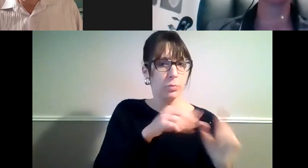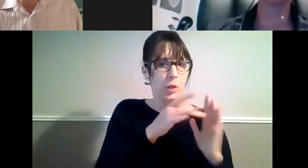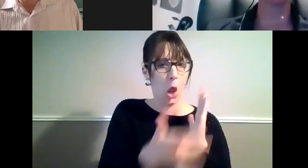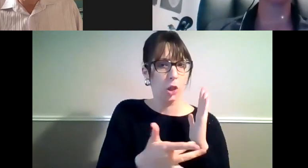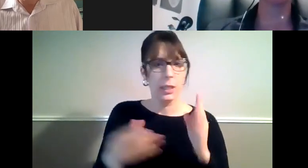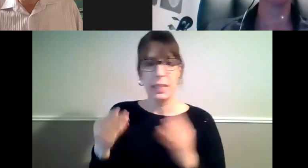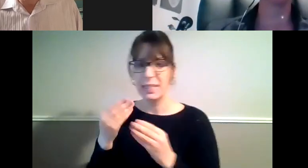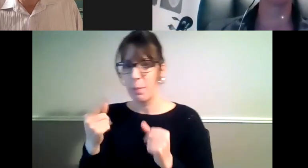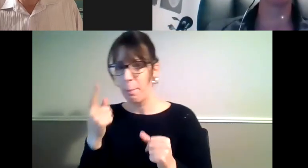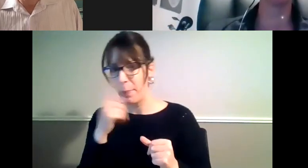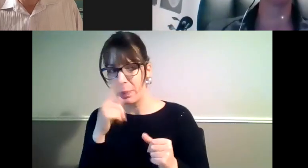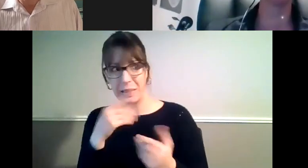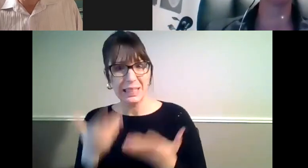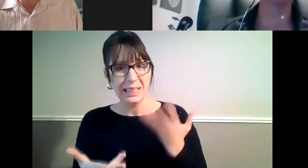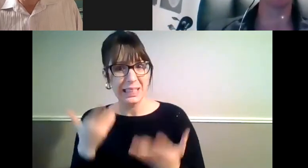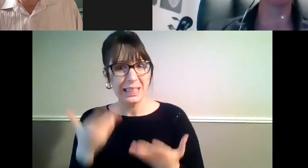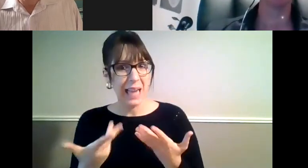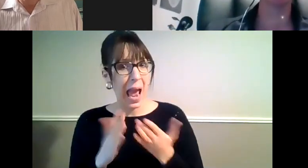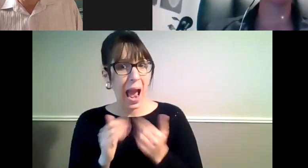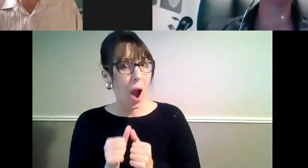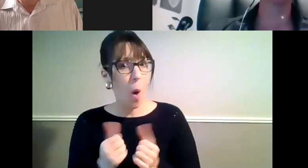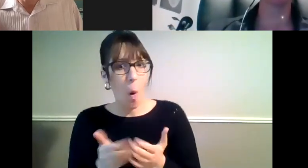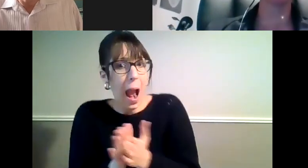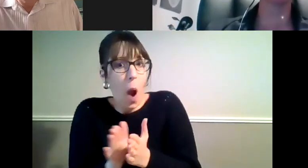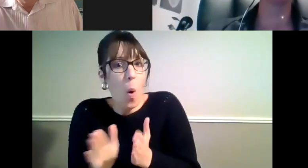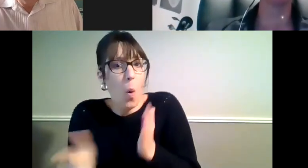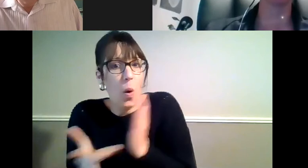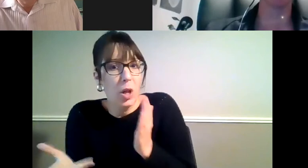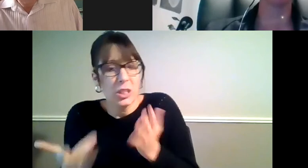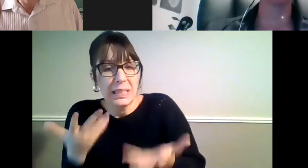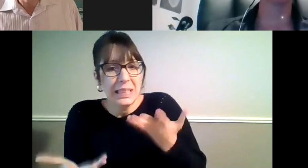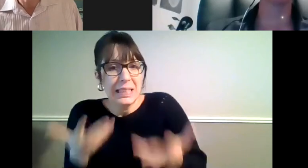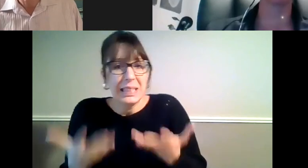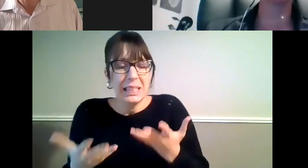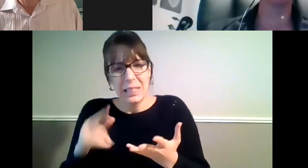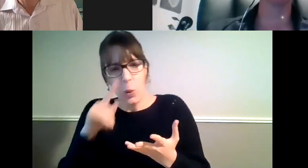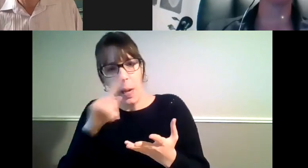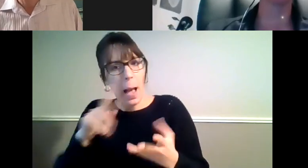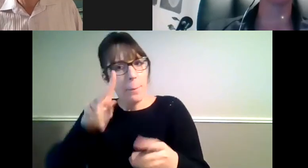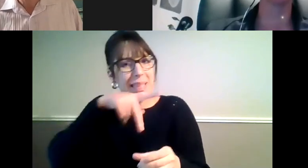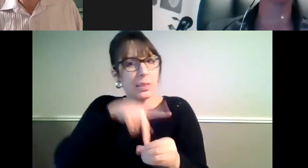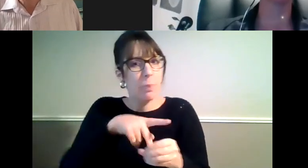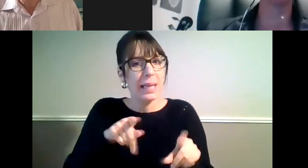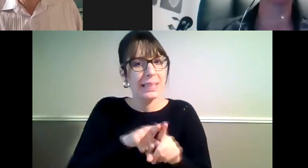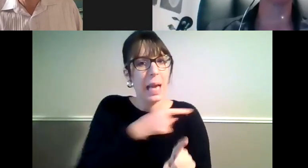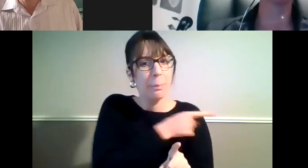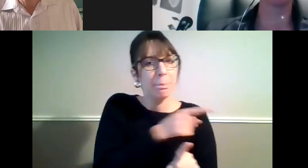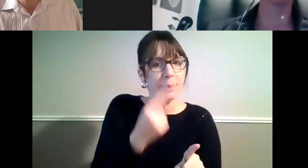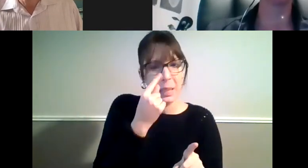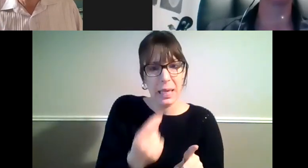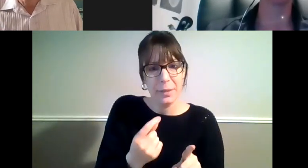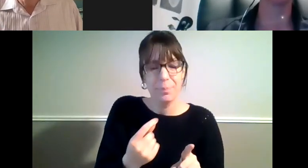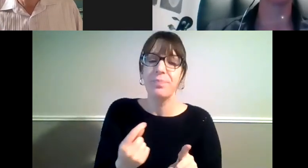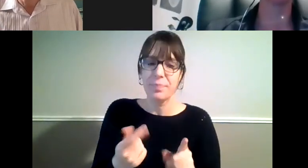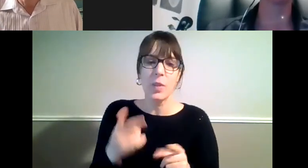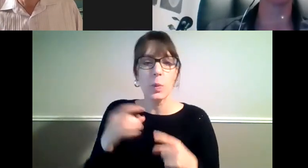to use the technology to enable them to participate. And because so many of those people are the ones that are affected by this issue, it's really important that we find